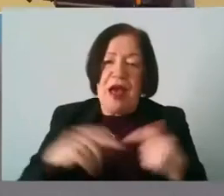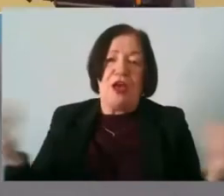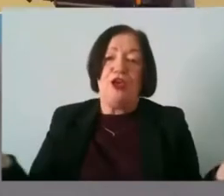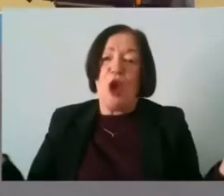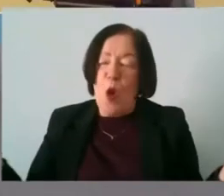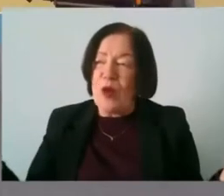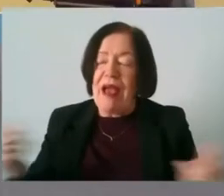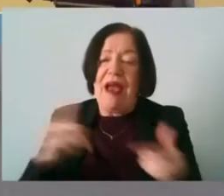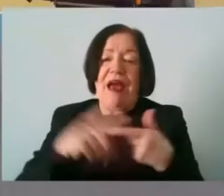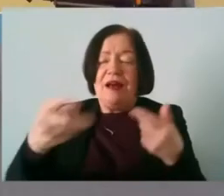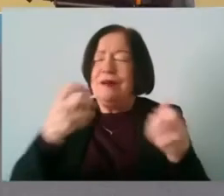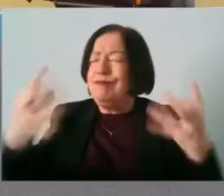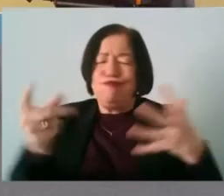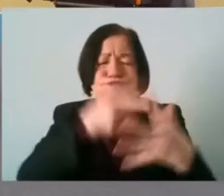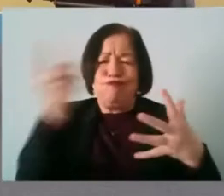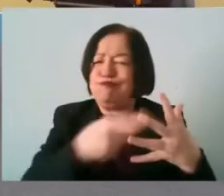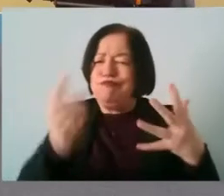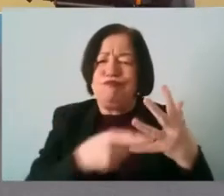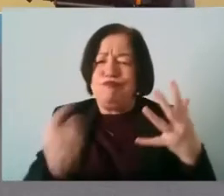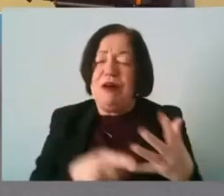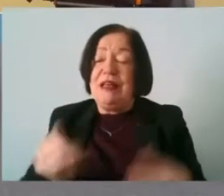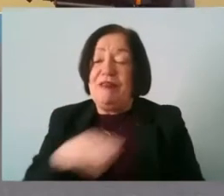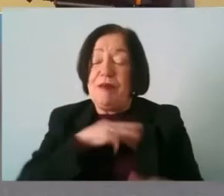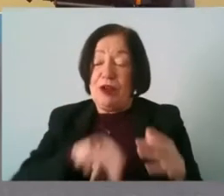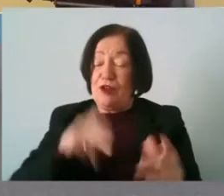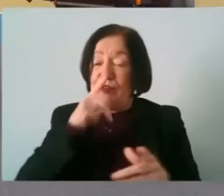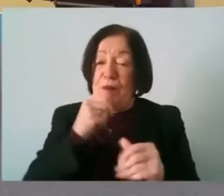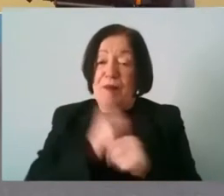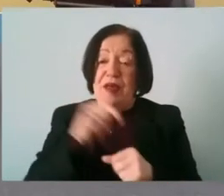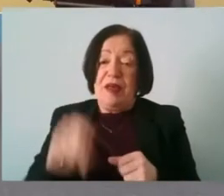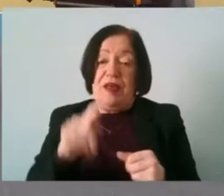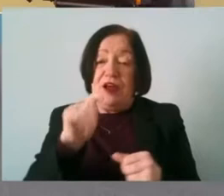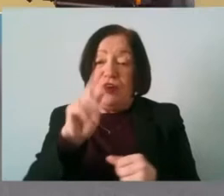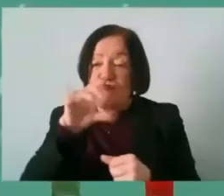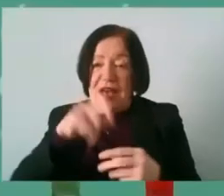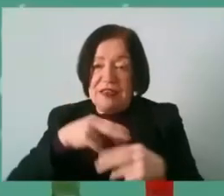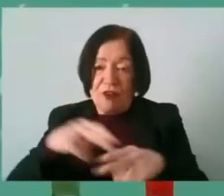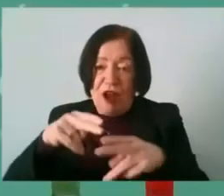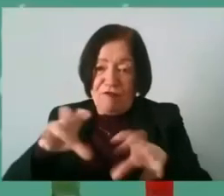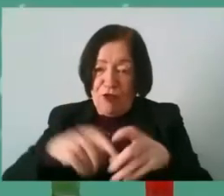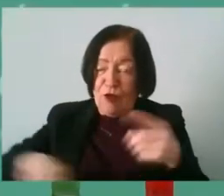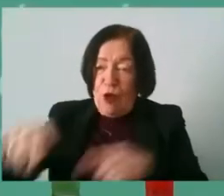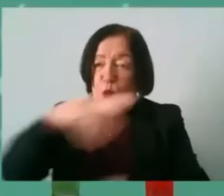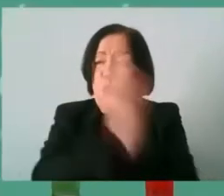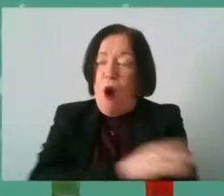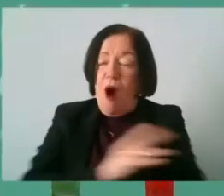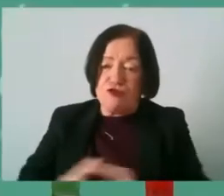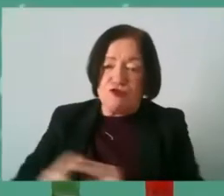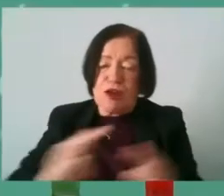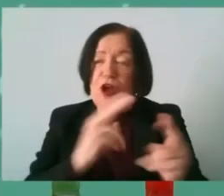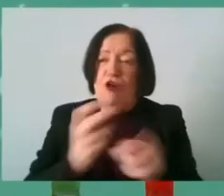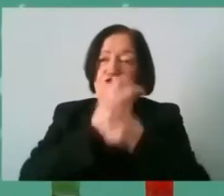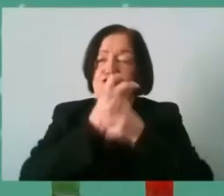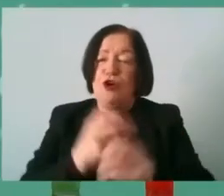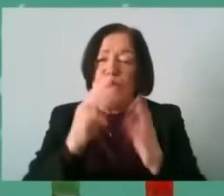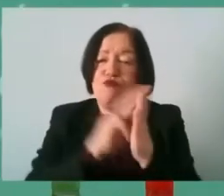many innovative things that go on the minister just spoke about the likes of tracks around pitches so walking tracks running programs all of those kinds